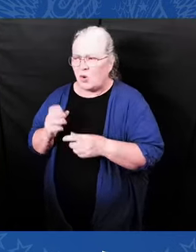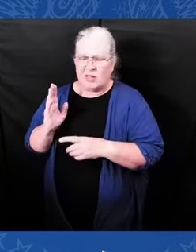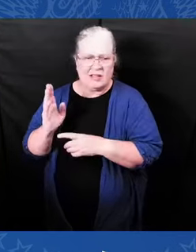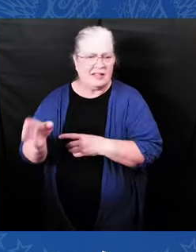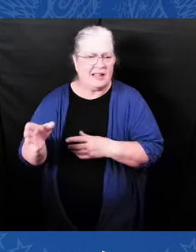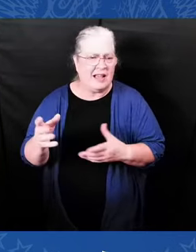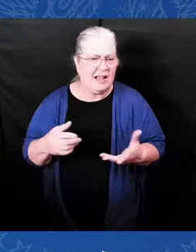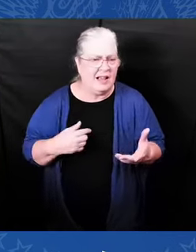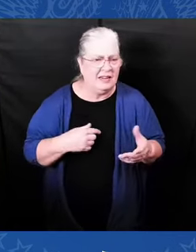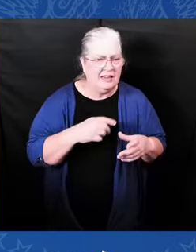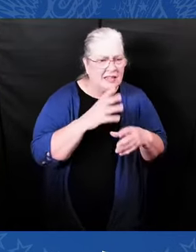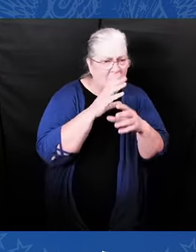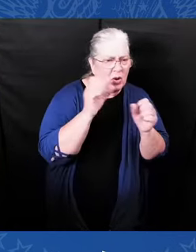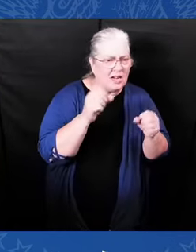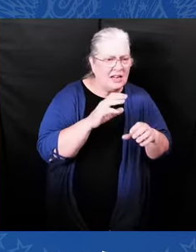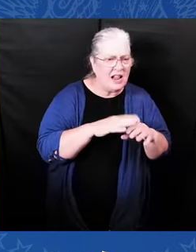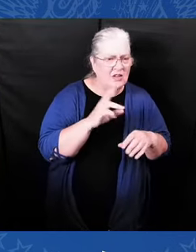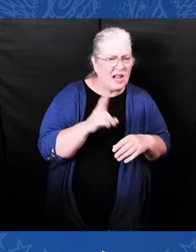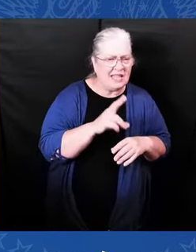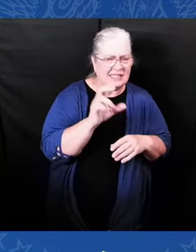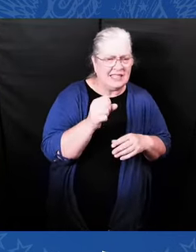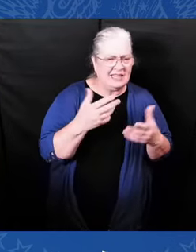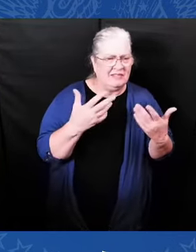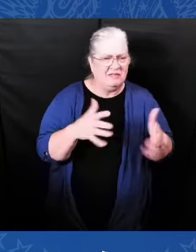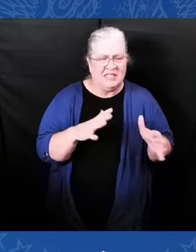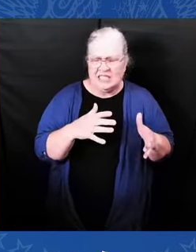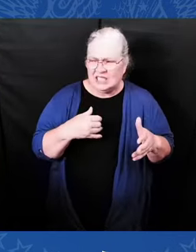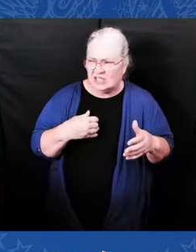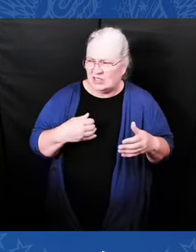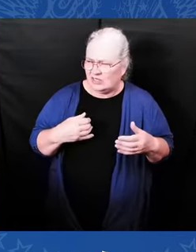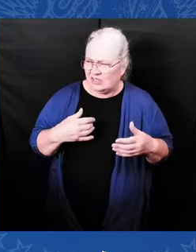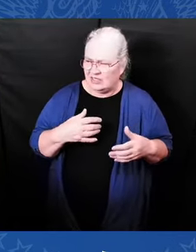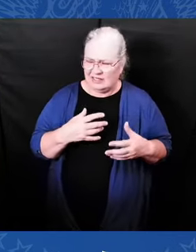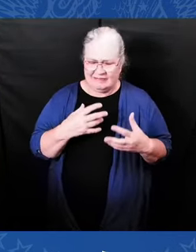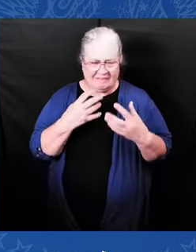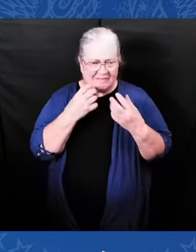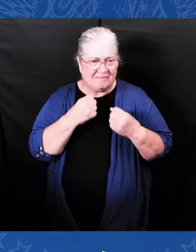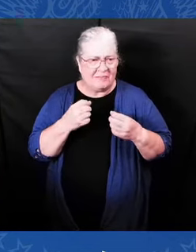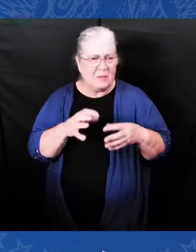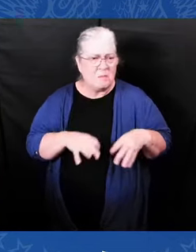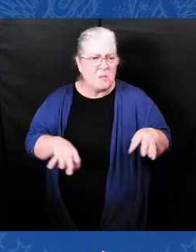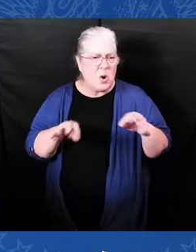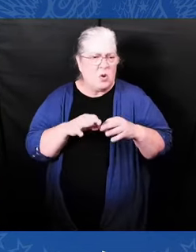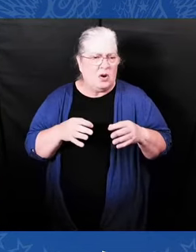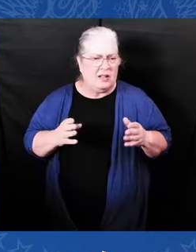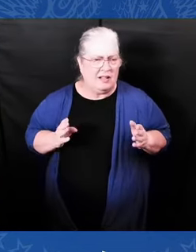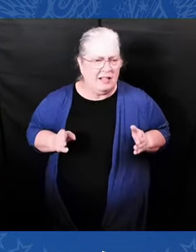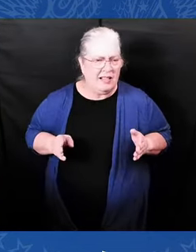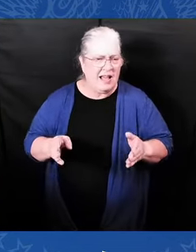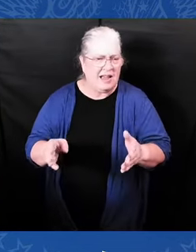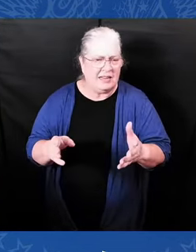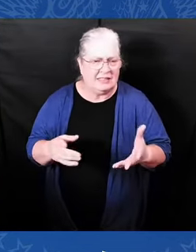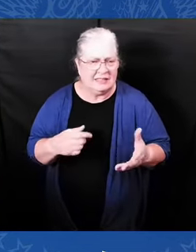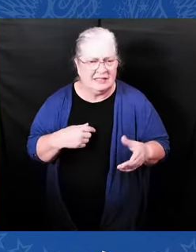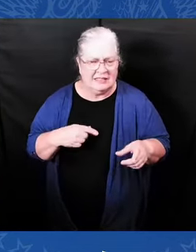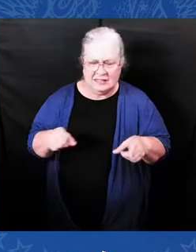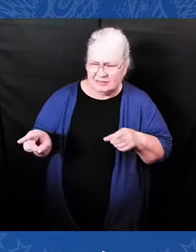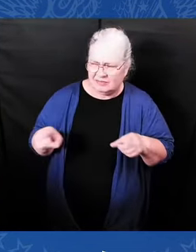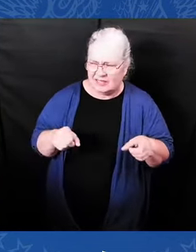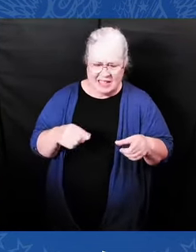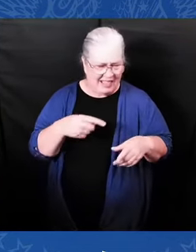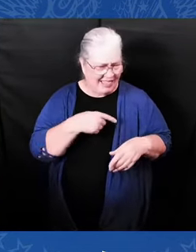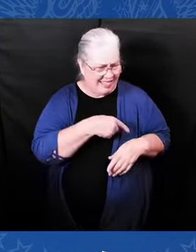in 2020, hate was still on a march in America. And the sitting President was breathing